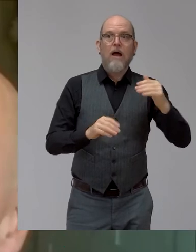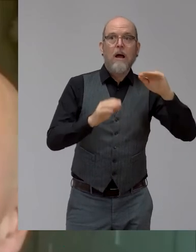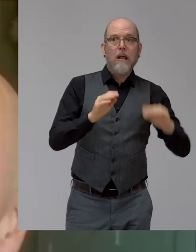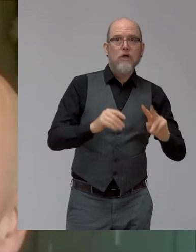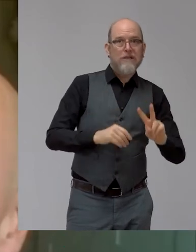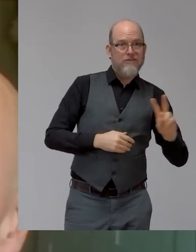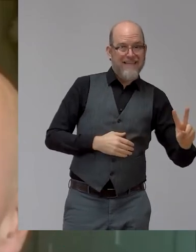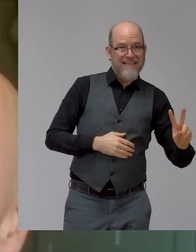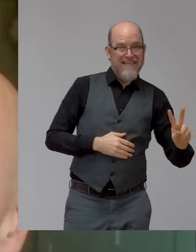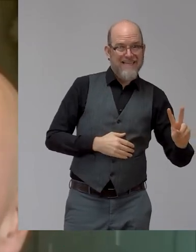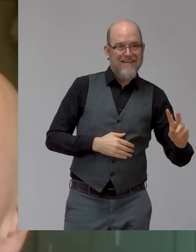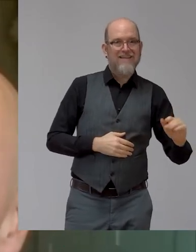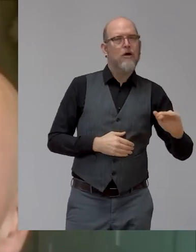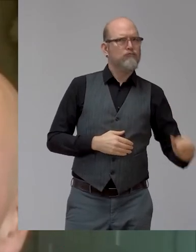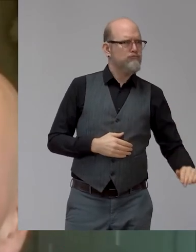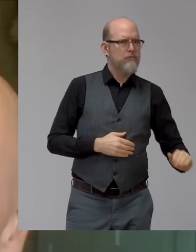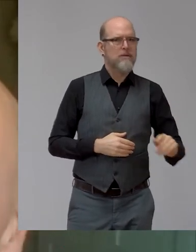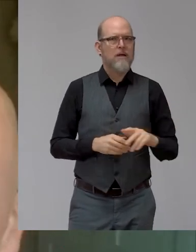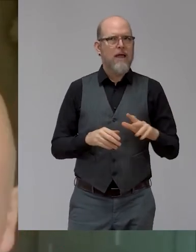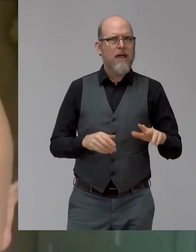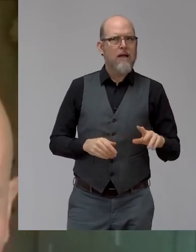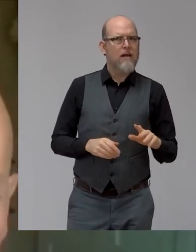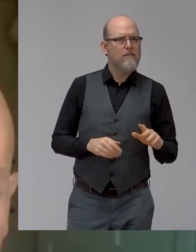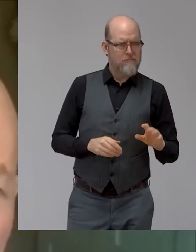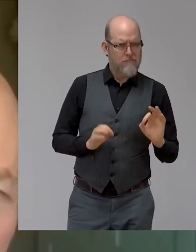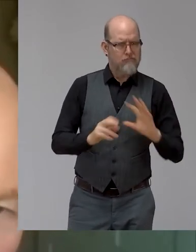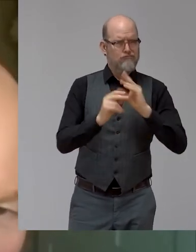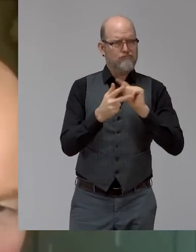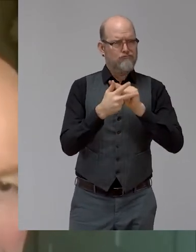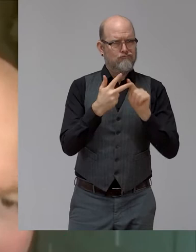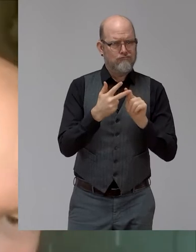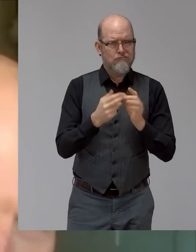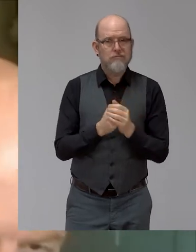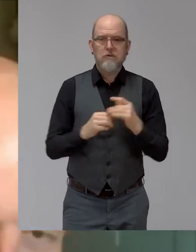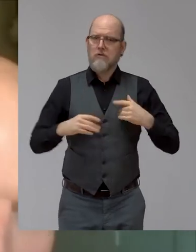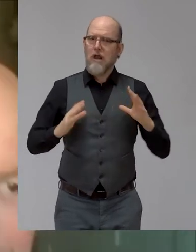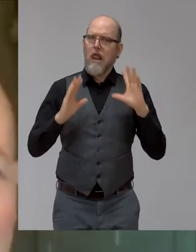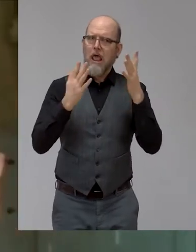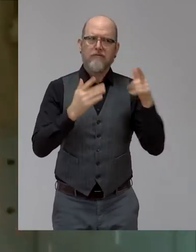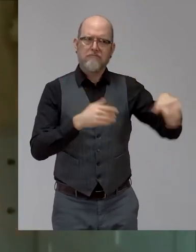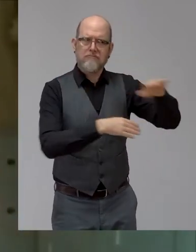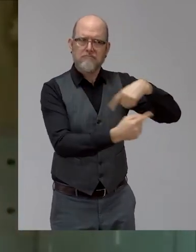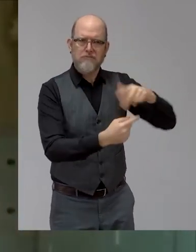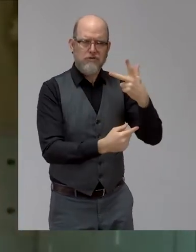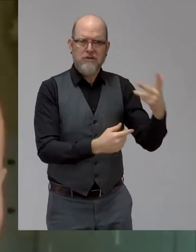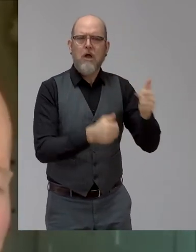think as well, you know, they've largely got through life without too many big difficulties. I think